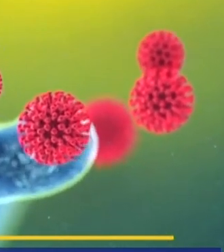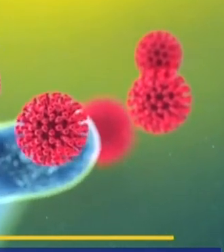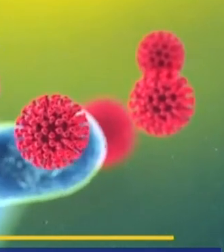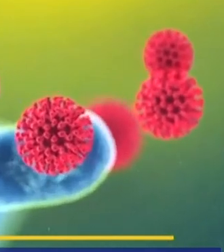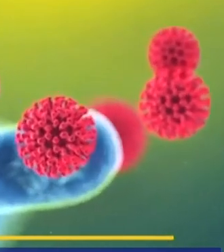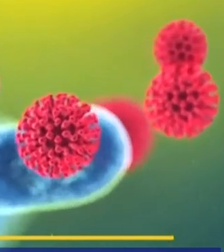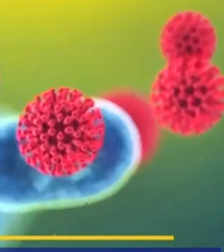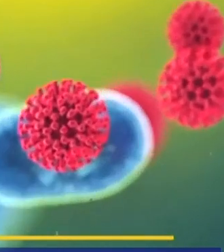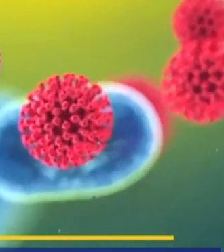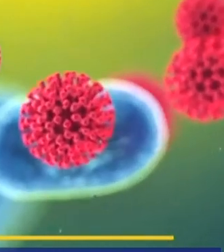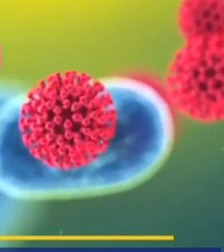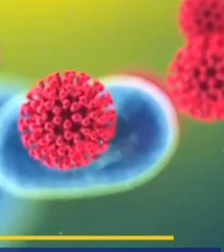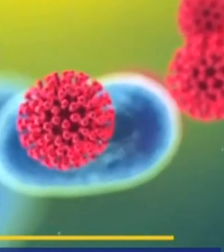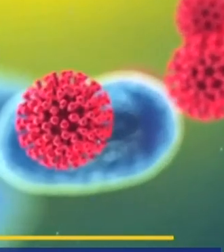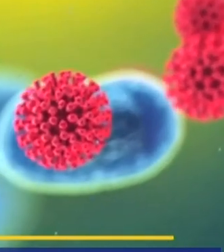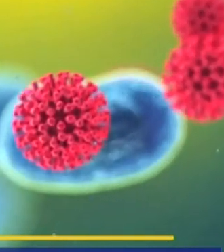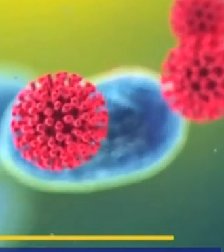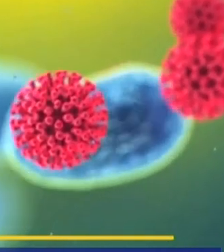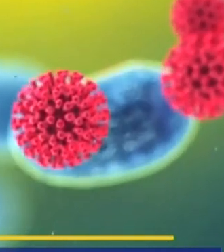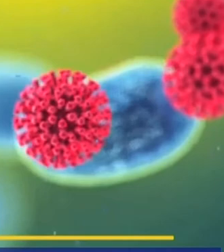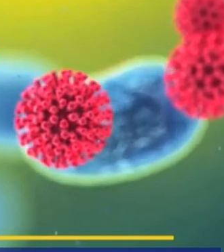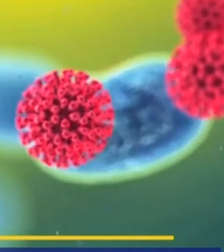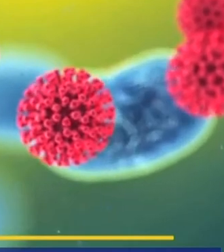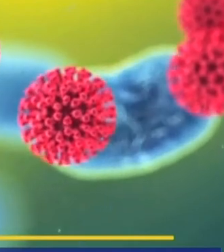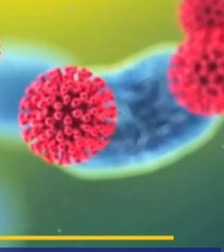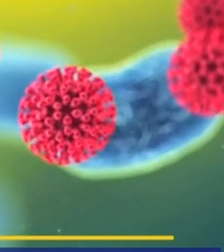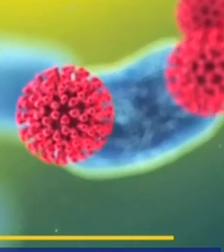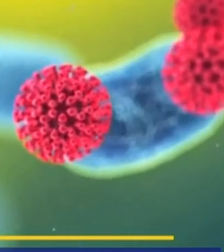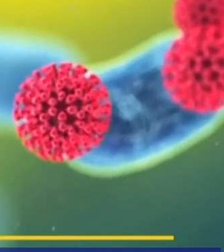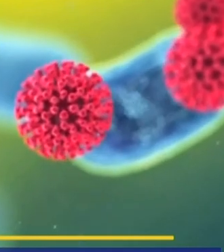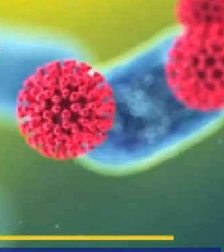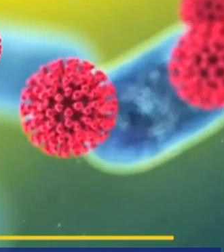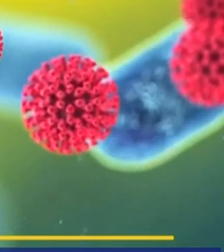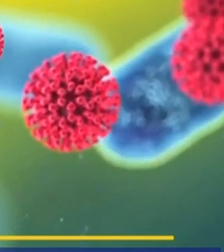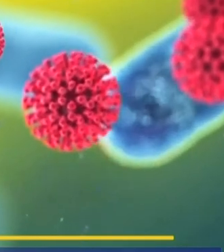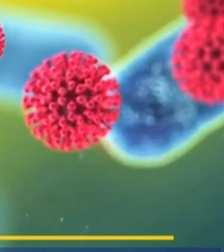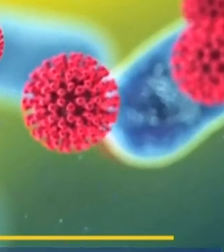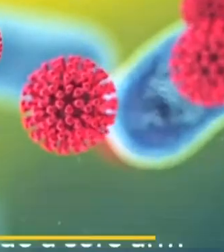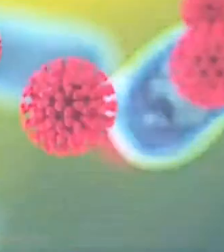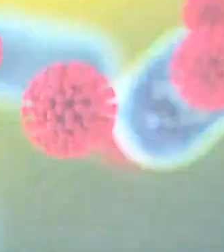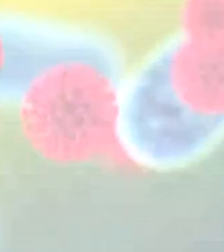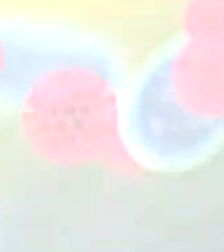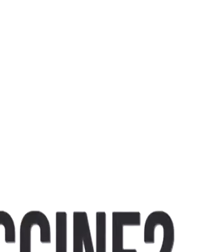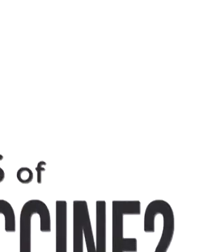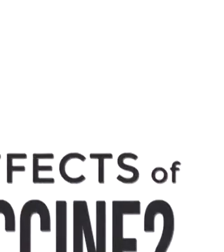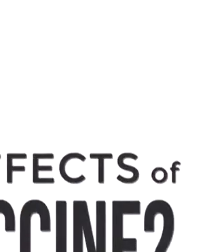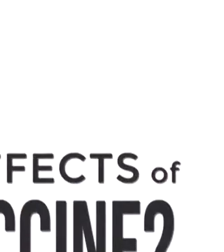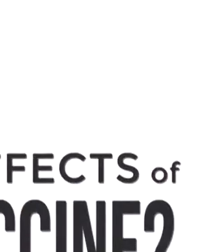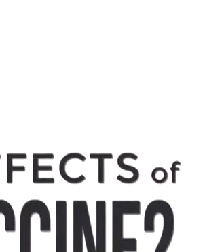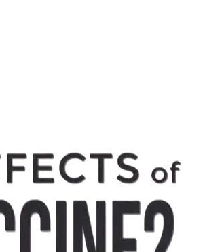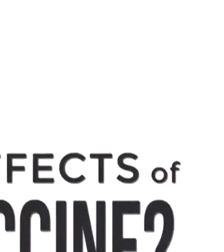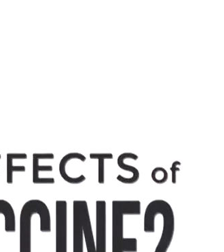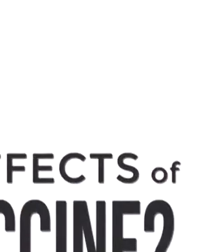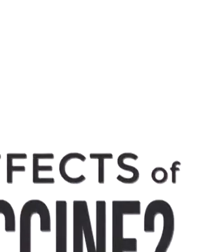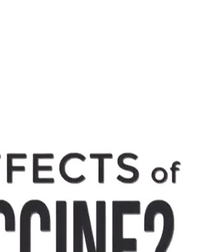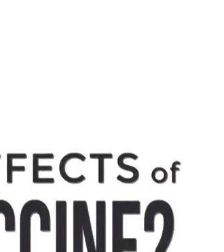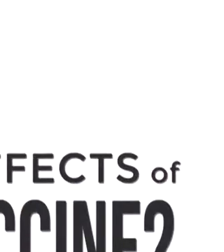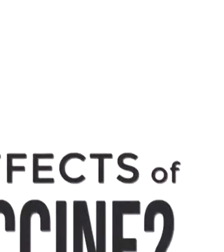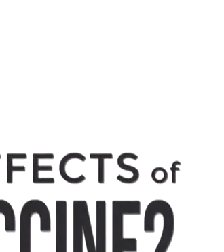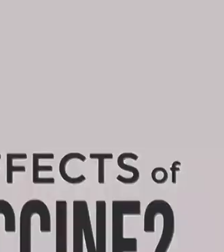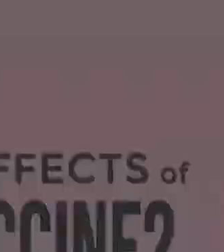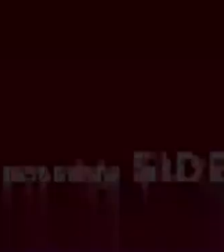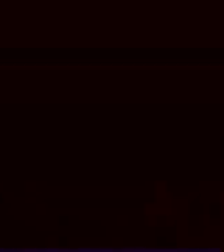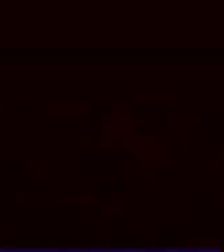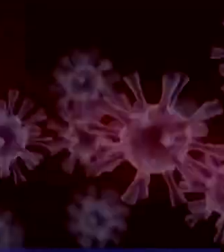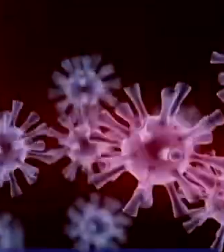headache, aches, and fever. Severe side effects are rare and treatable. What are the possible side effects from the COVID